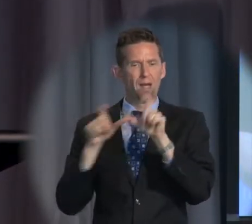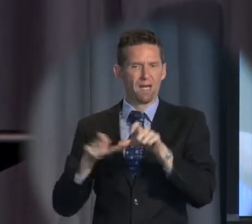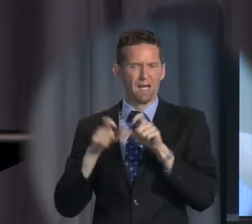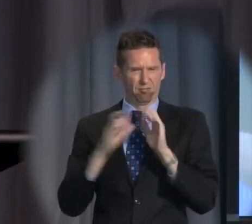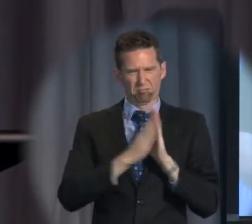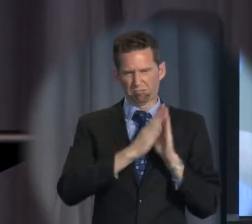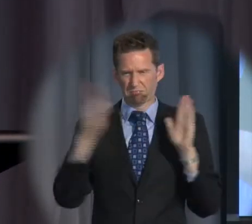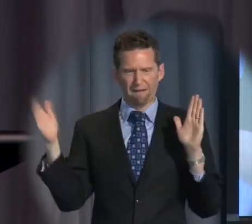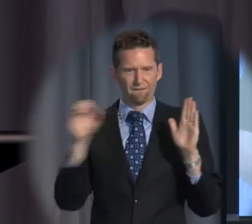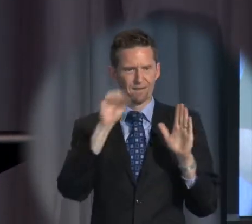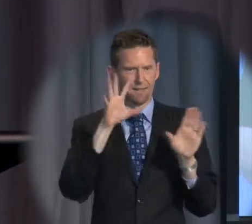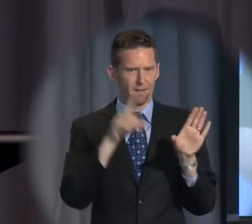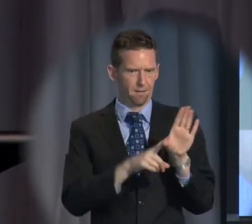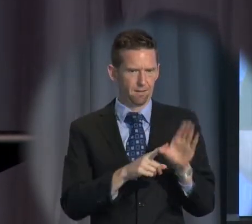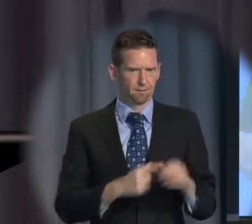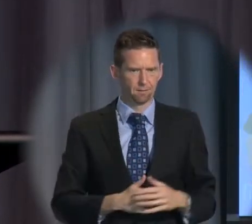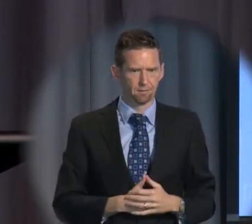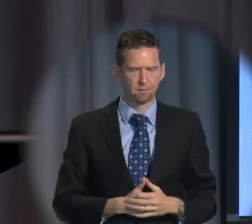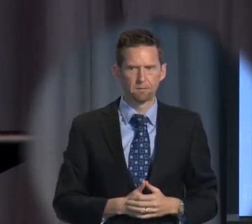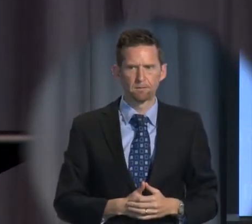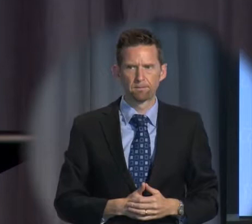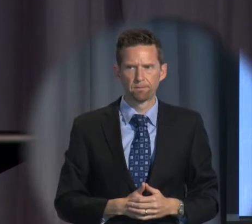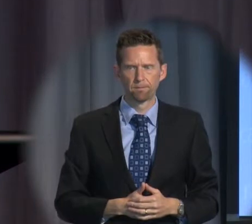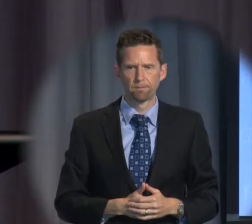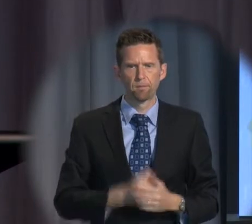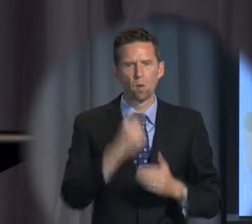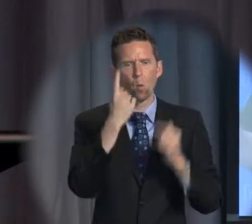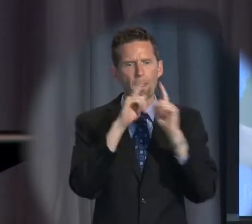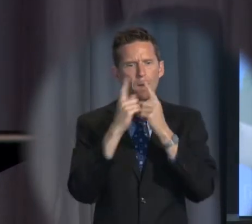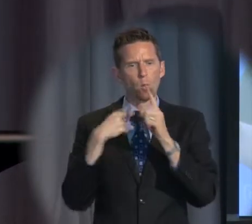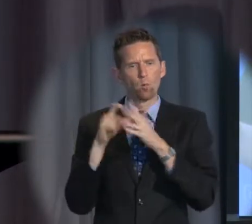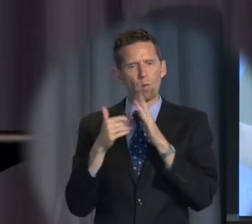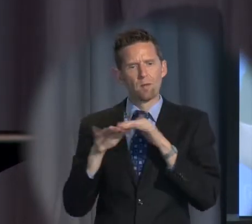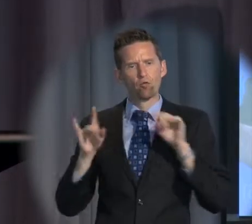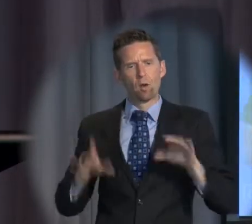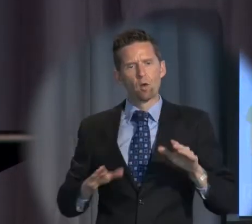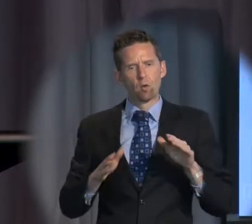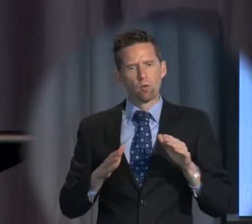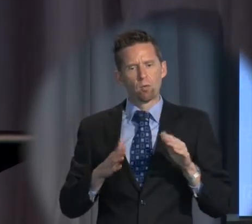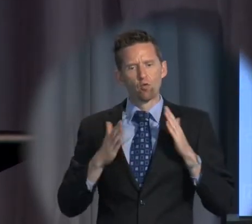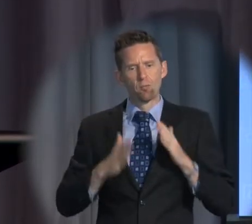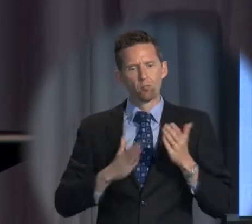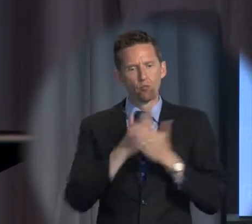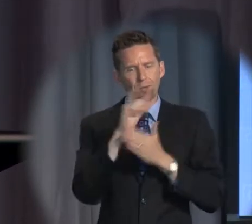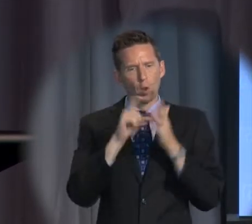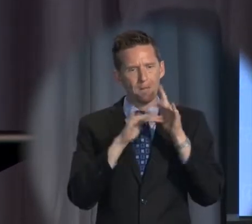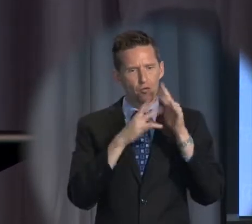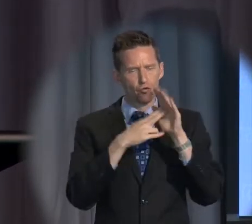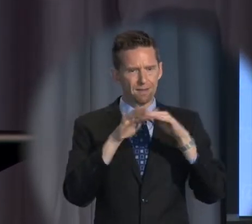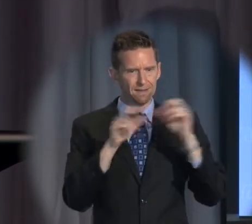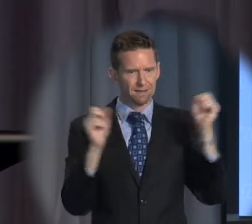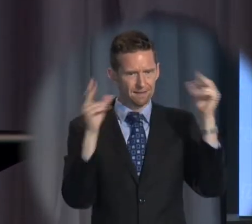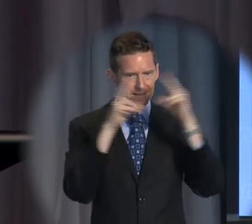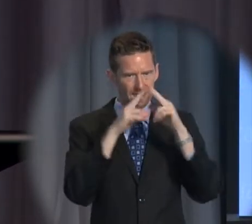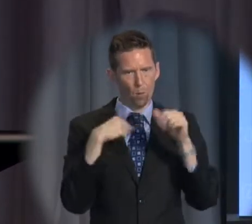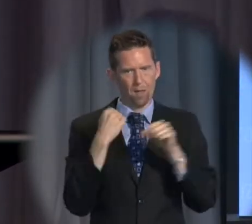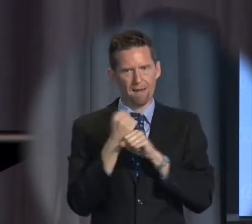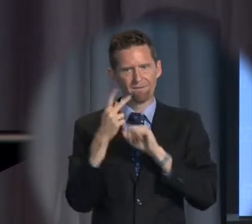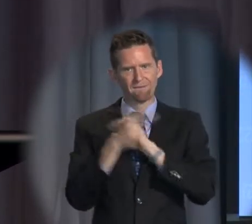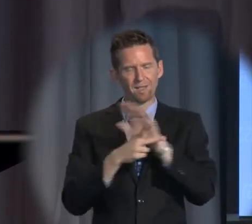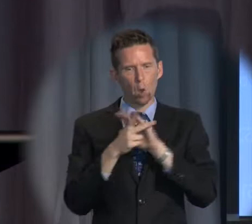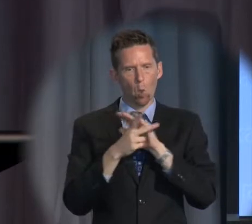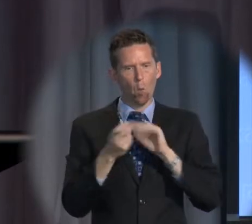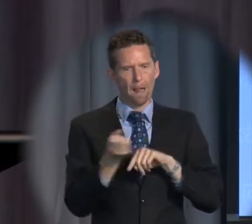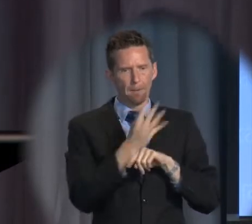time for ten years. And one of the things that we do at the Australian Human Rights Commission in Sydney is to produce these video clips because they do